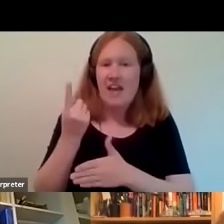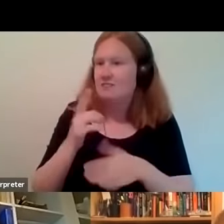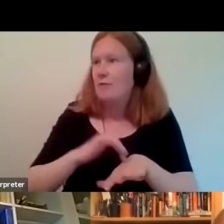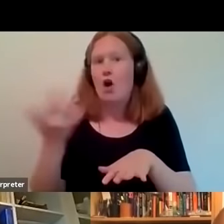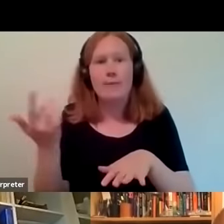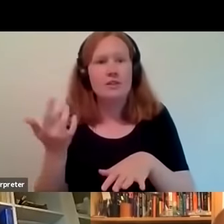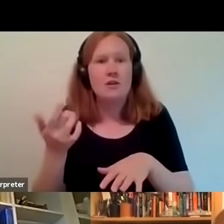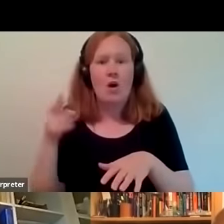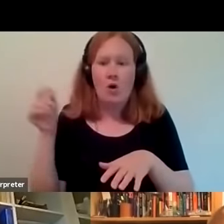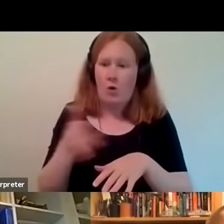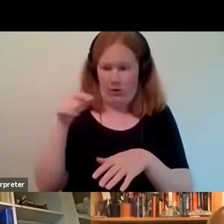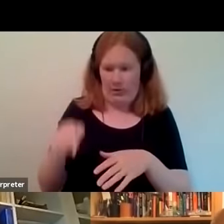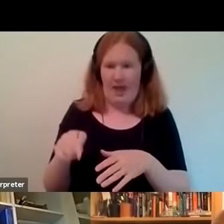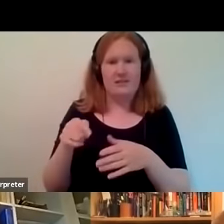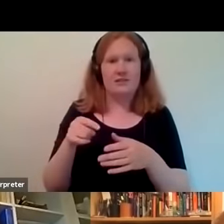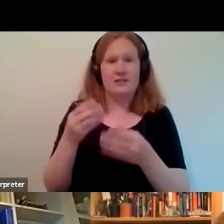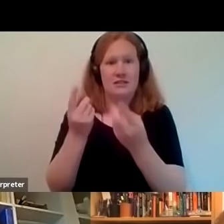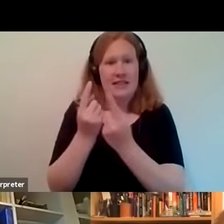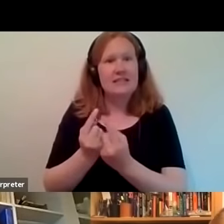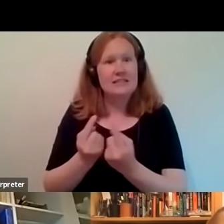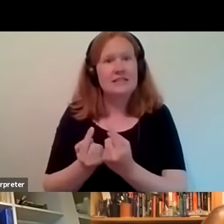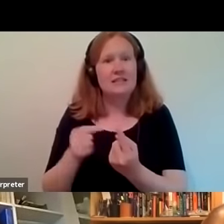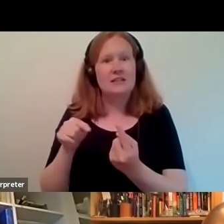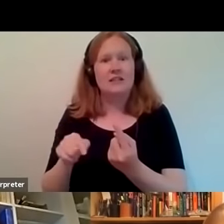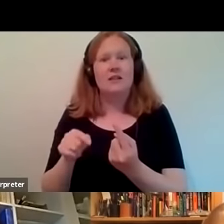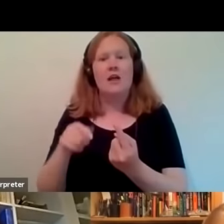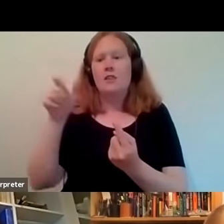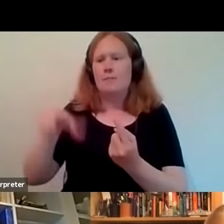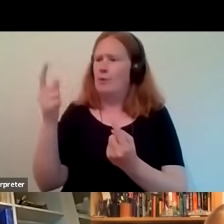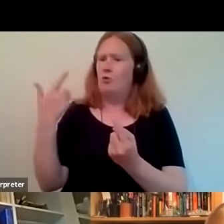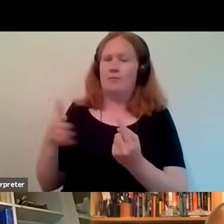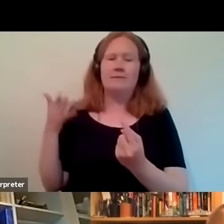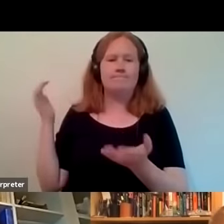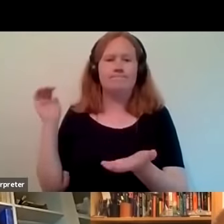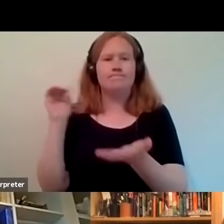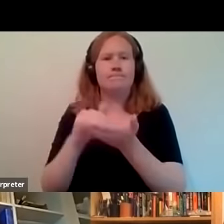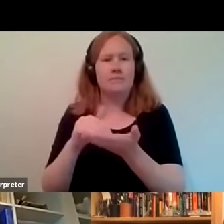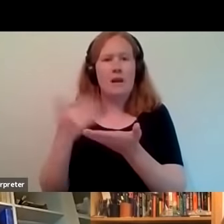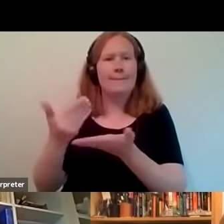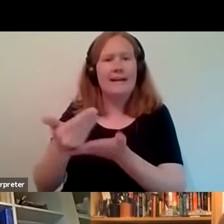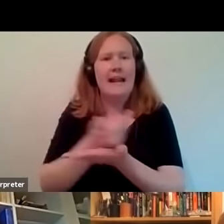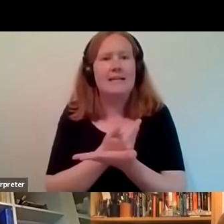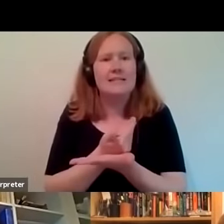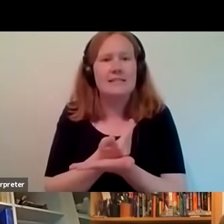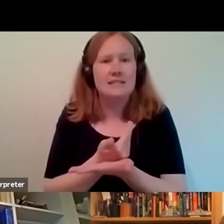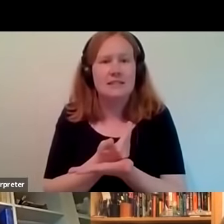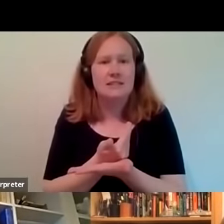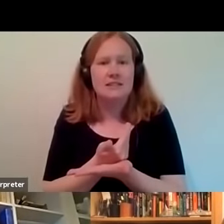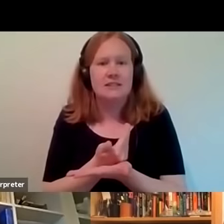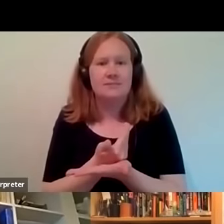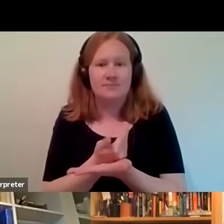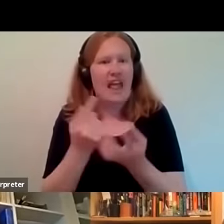all of these things are artifacts the people who attended often has collected uh these uh